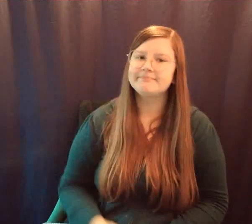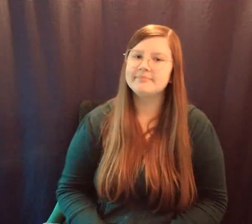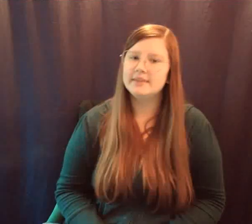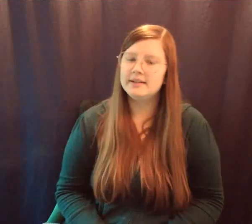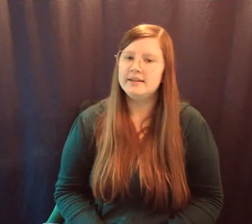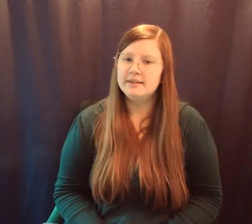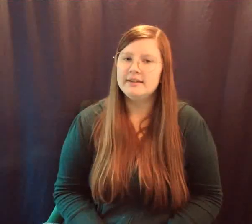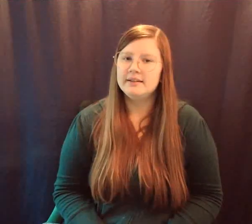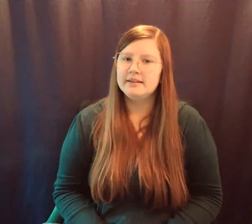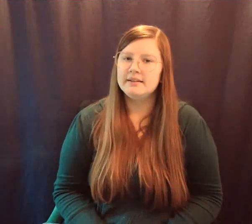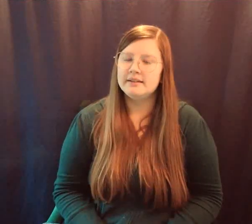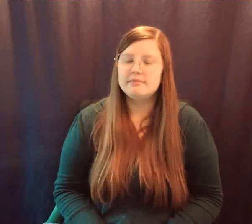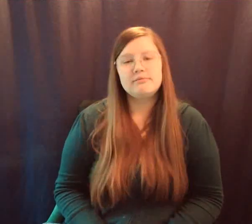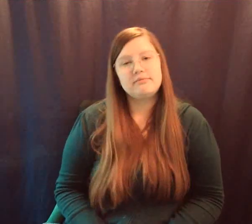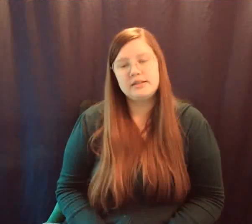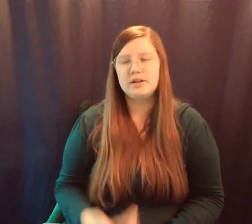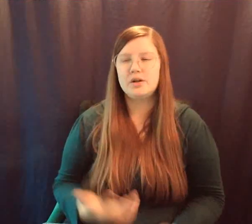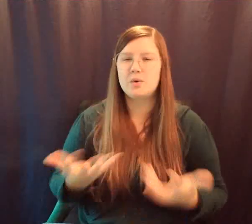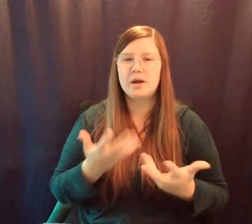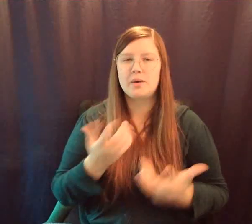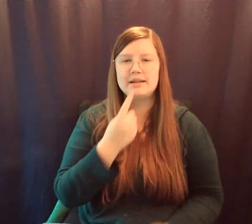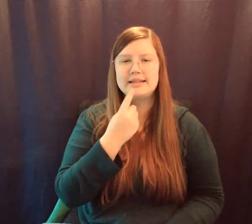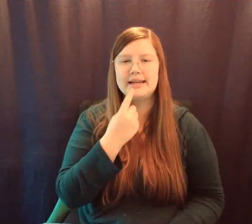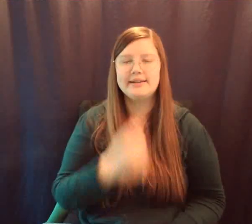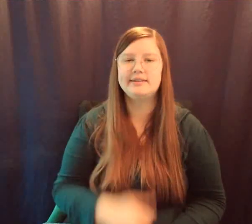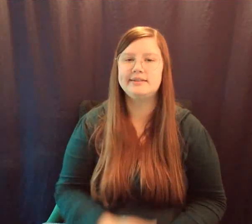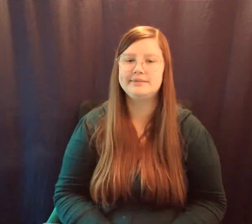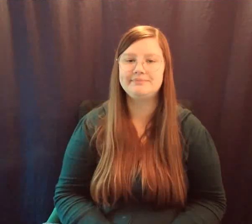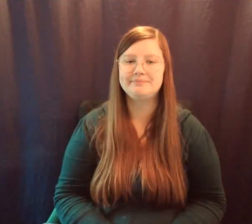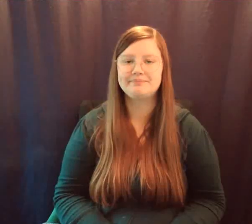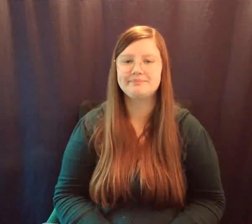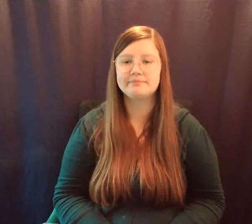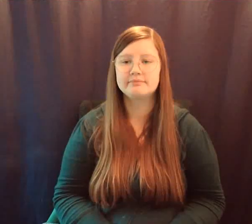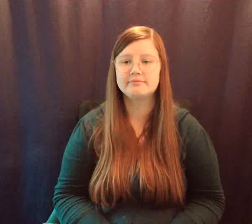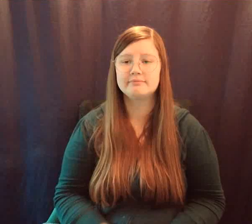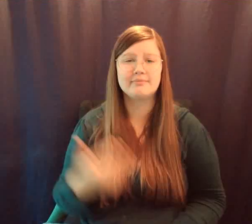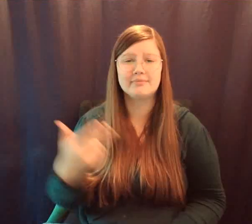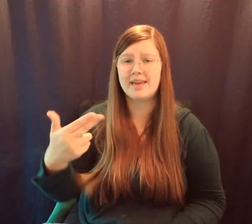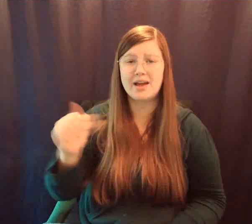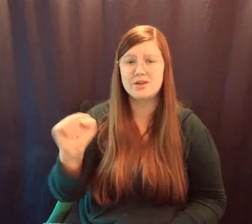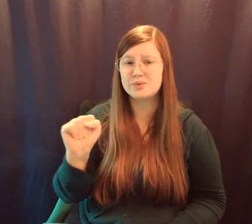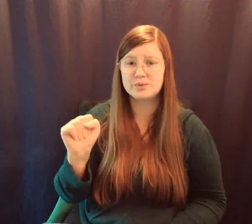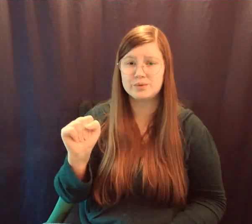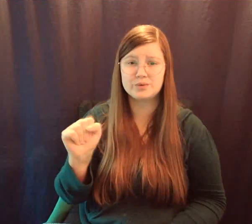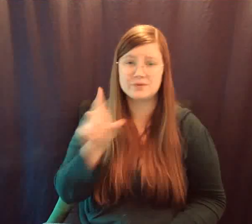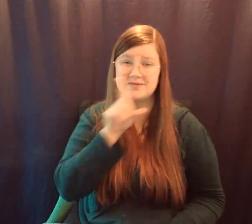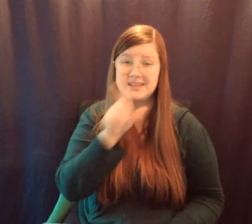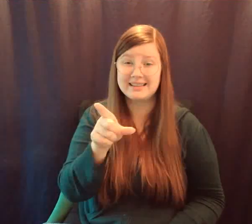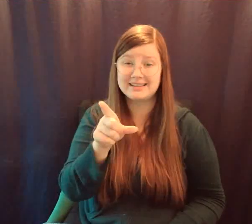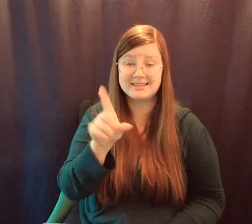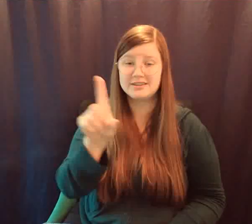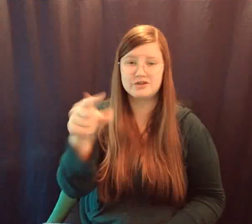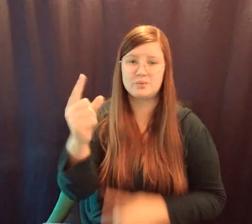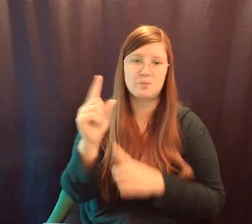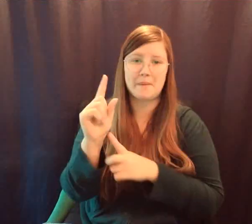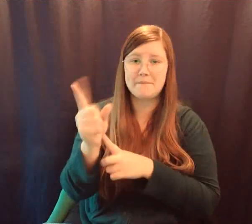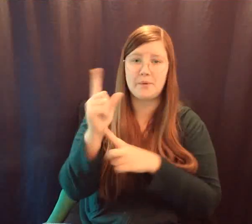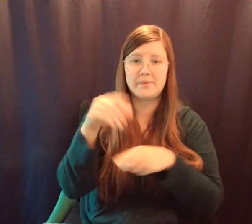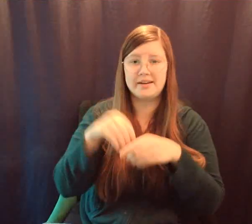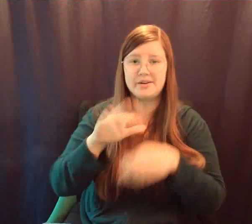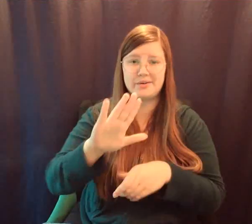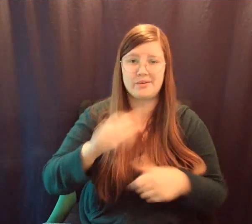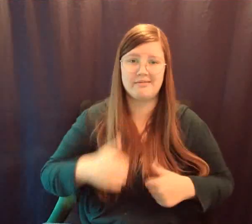Well, high school, what I want to say, it's just a moment in your life